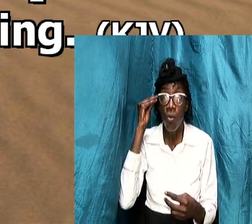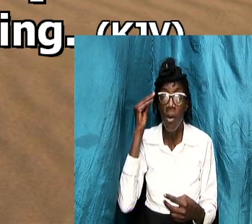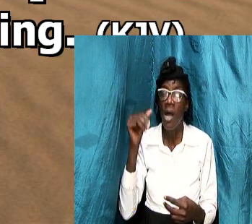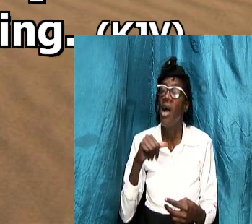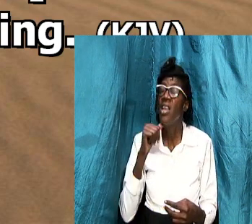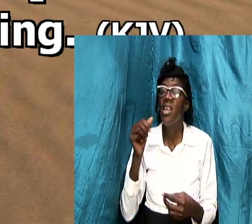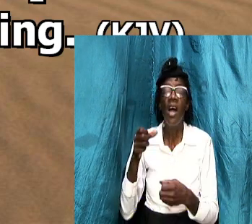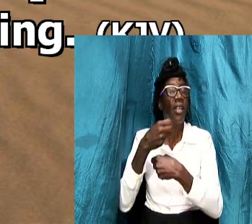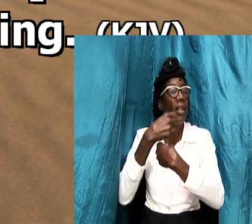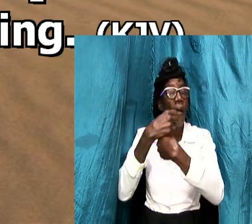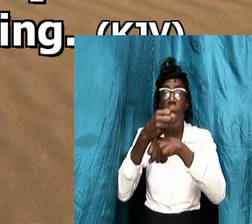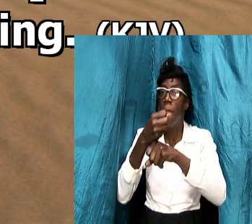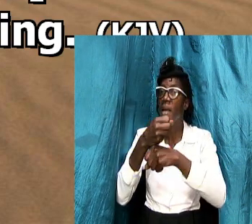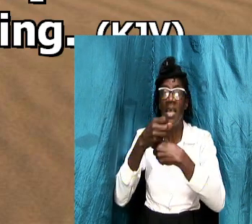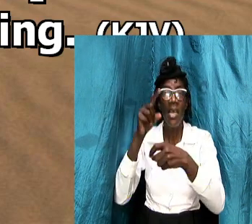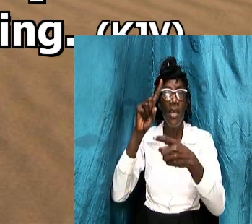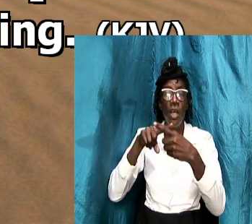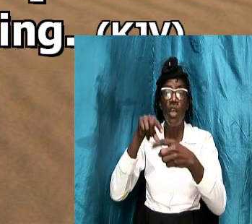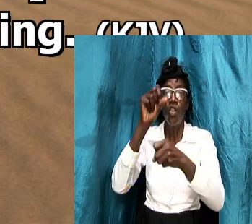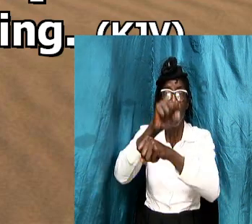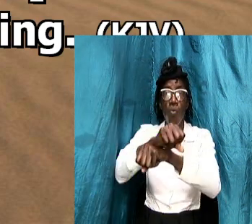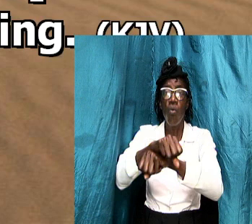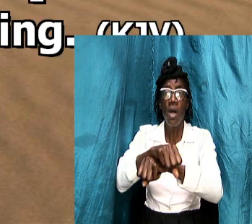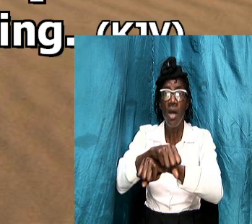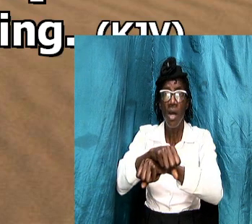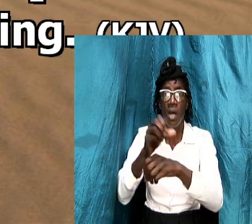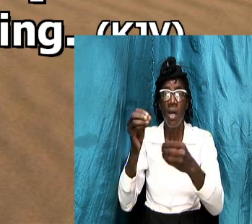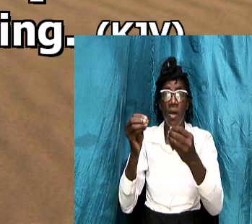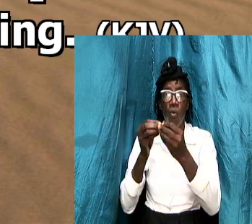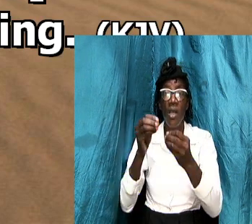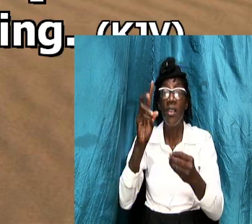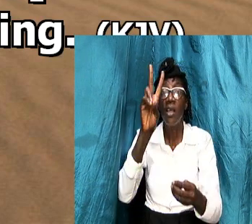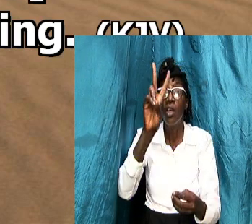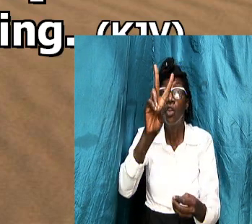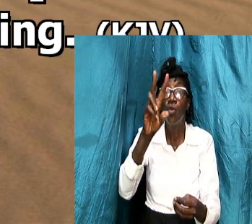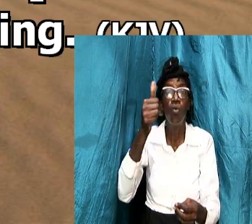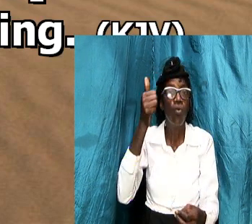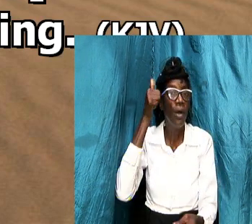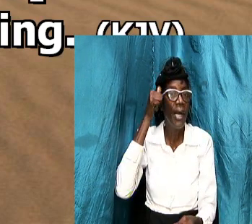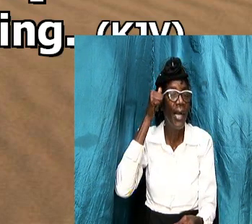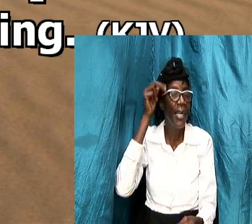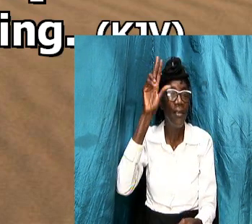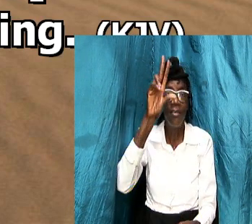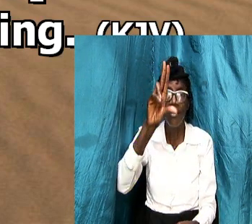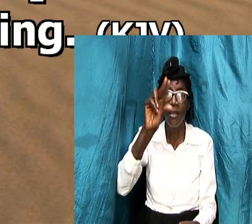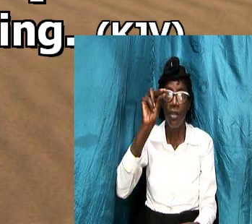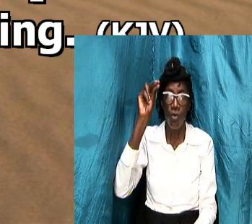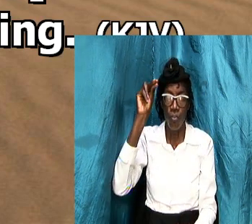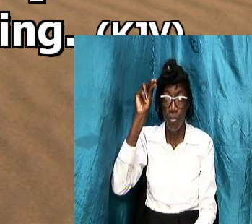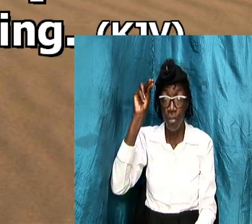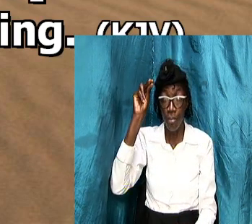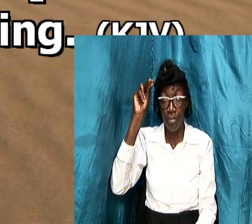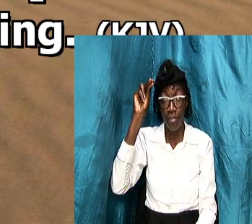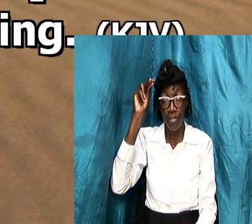brothers and sisters with two heads no